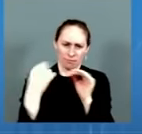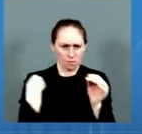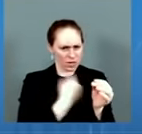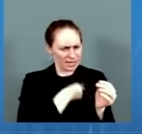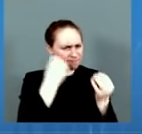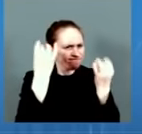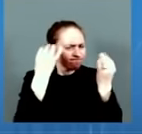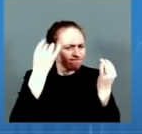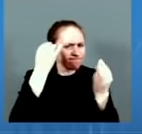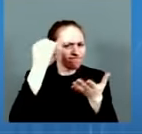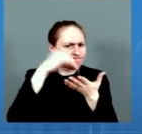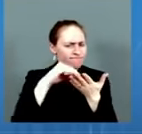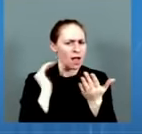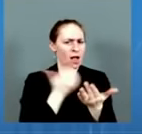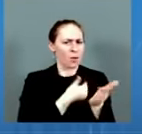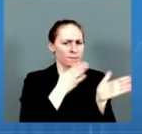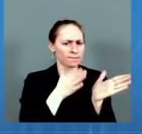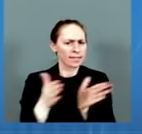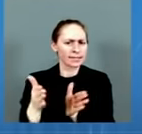to Jeremy Diamond at CNN.